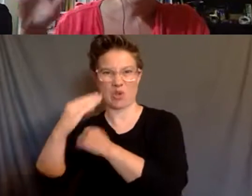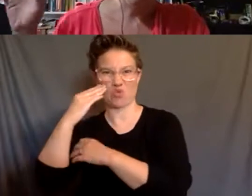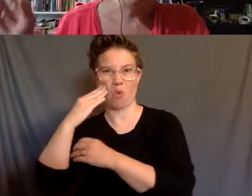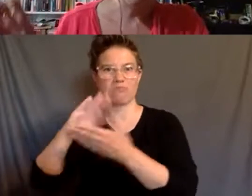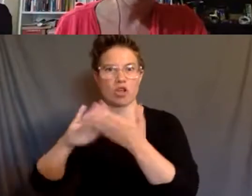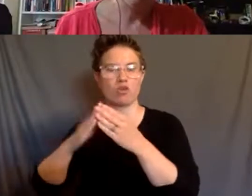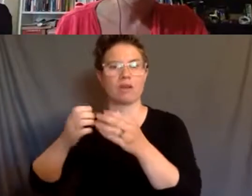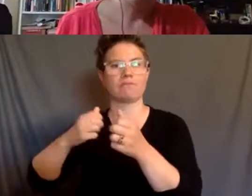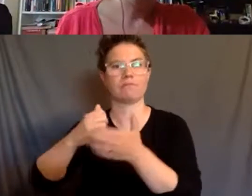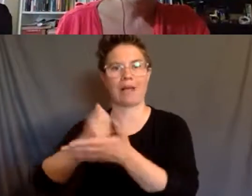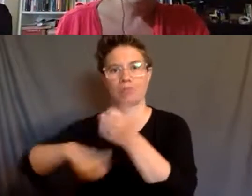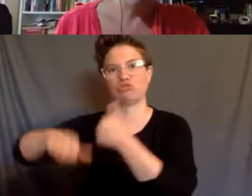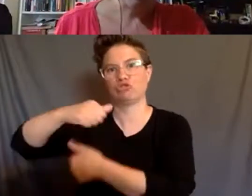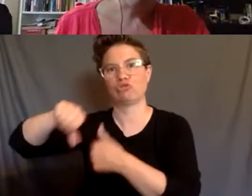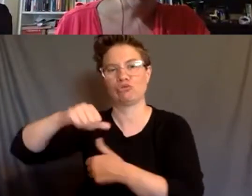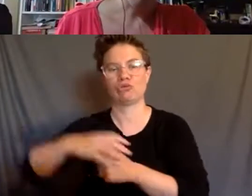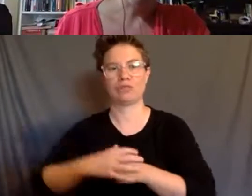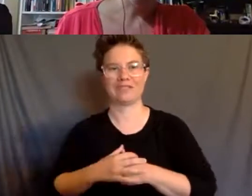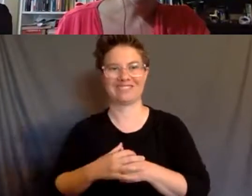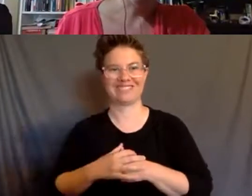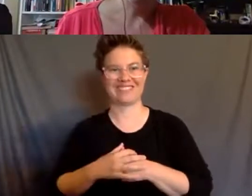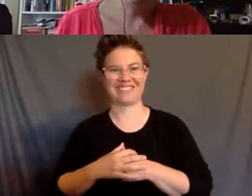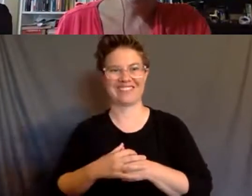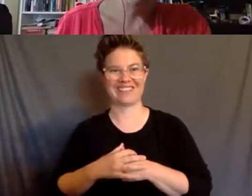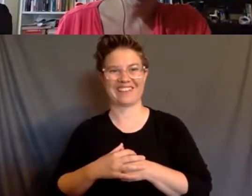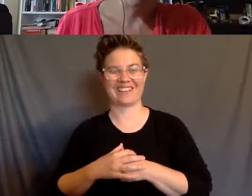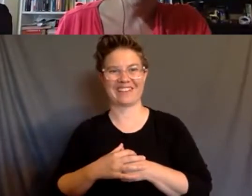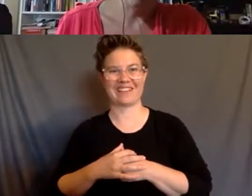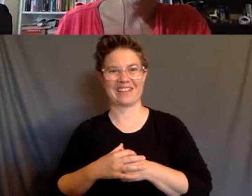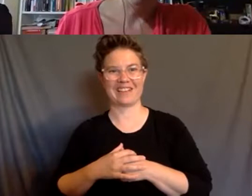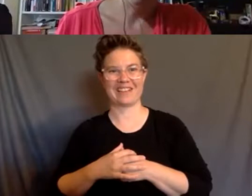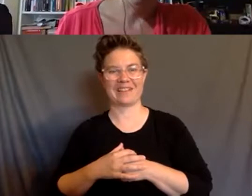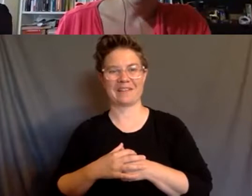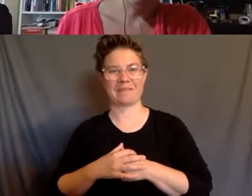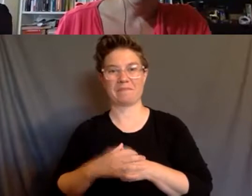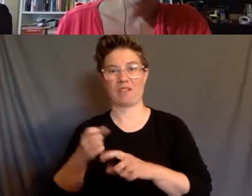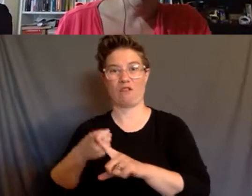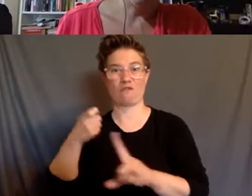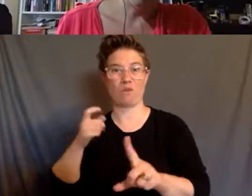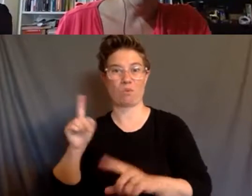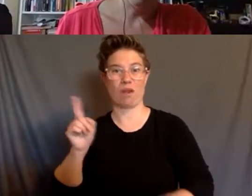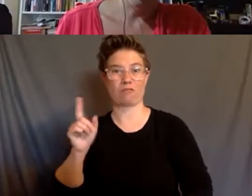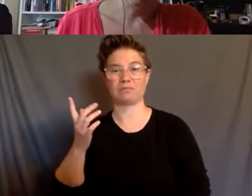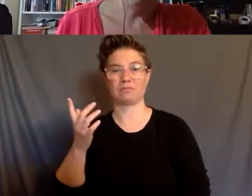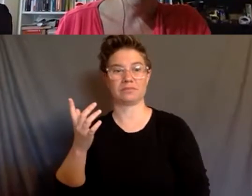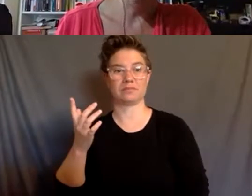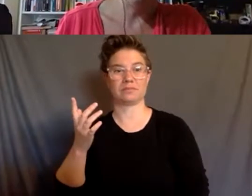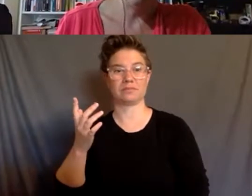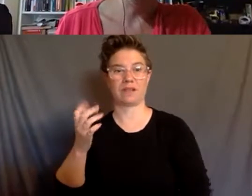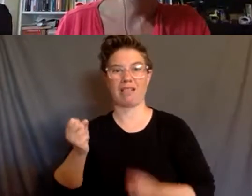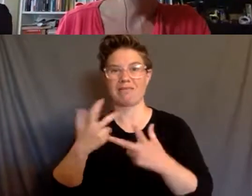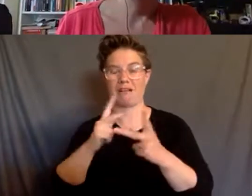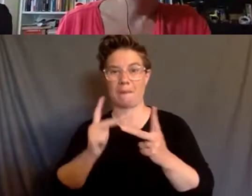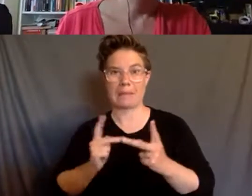cropping up. Um, as if they came from nowhere. Um, but they, of course, came from, uh, a lot of places, including very